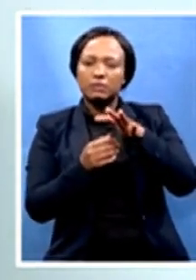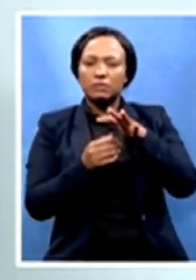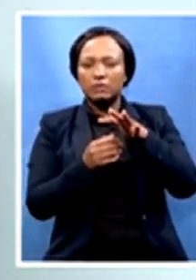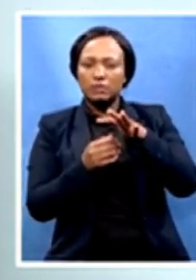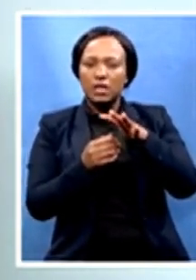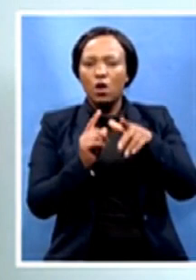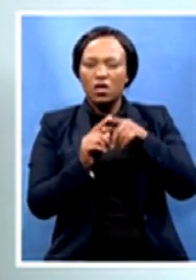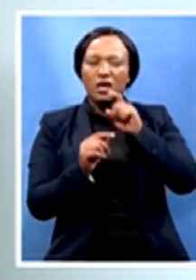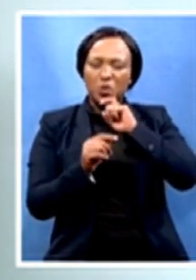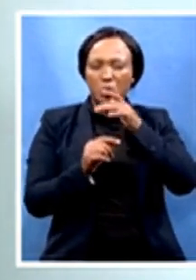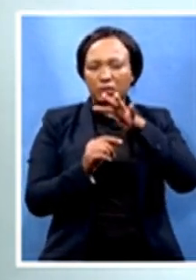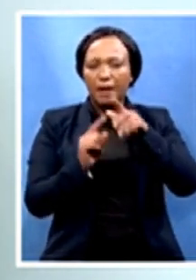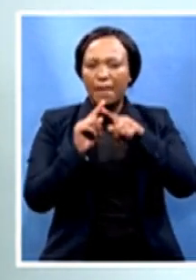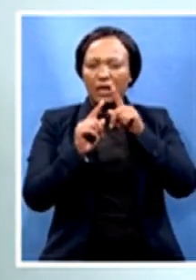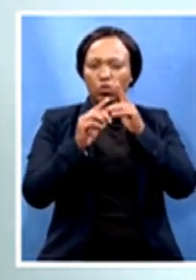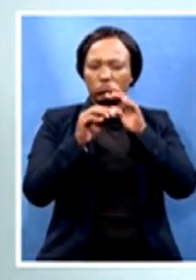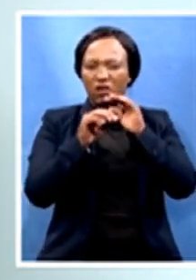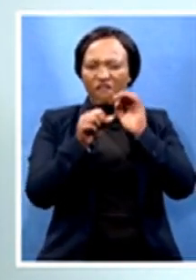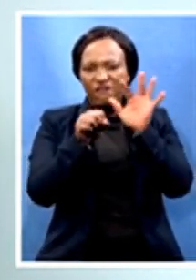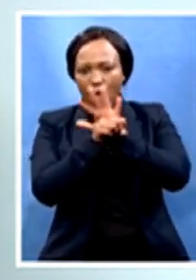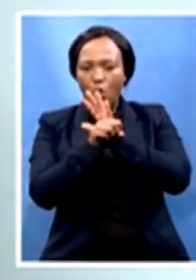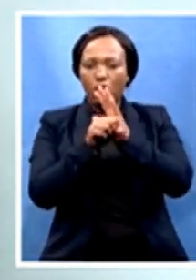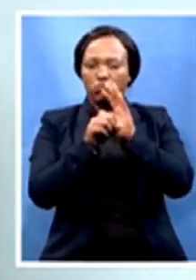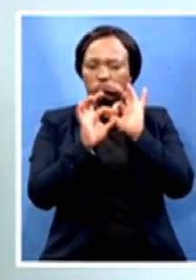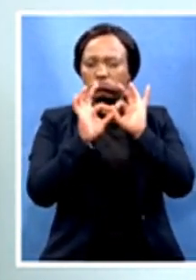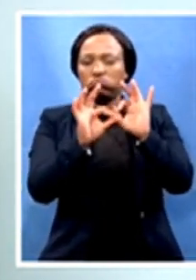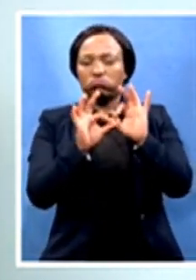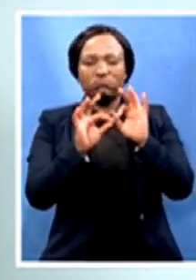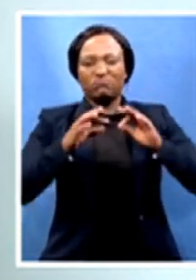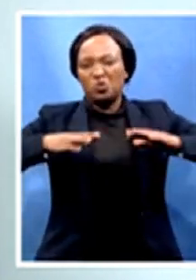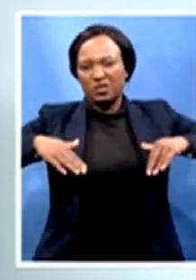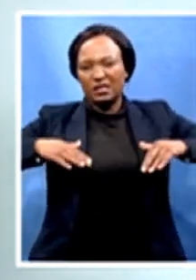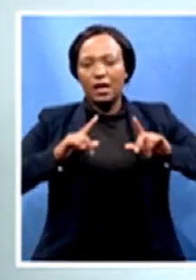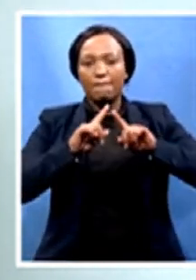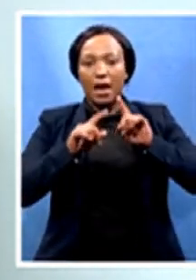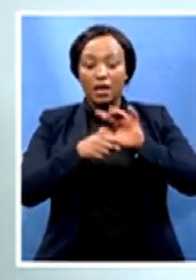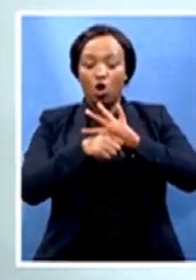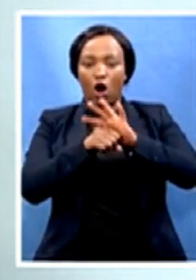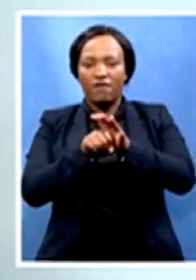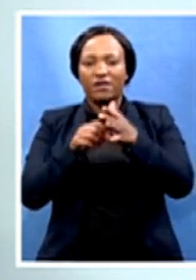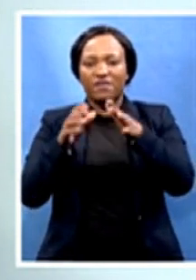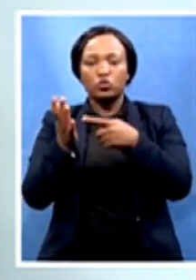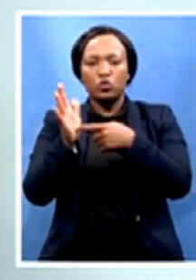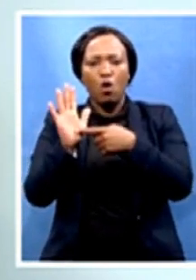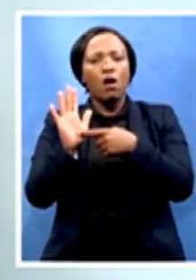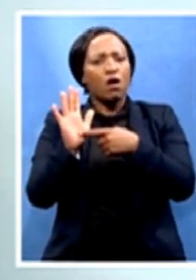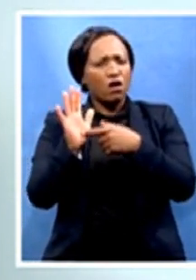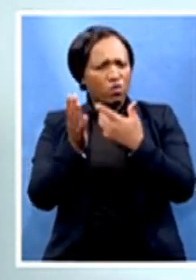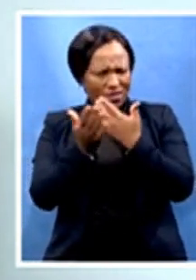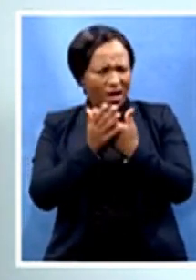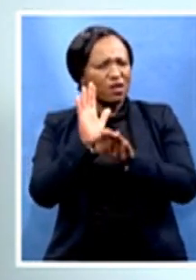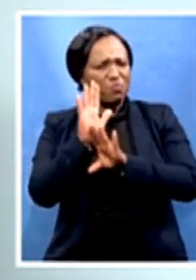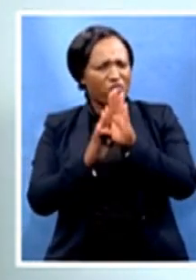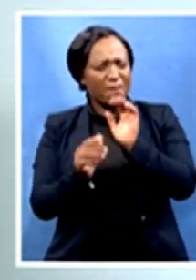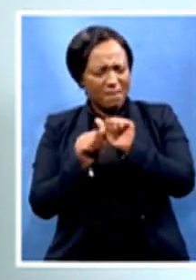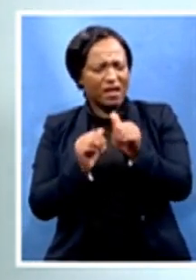to. So COVID has actually shown us that we've got to do better because the funding is, there are so many funding instruments that we have,